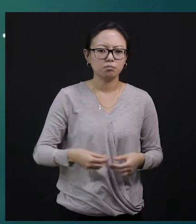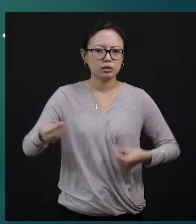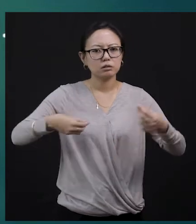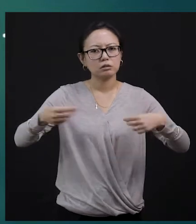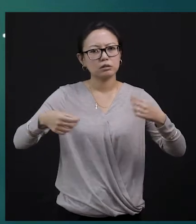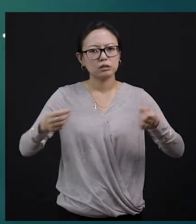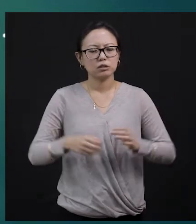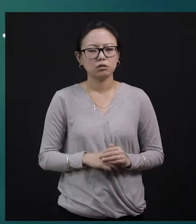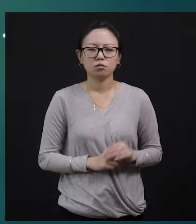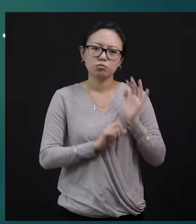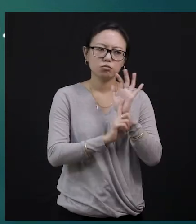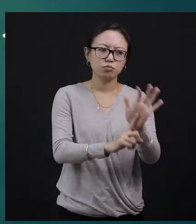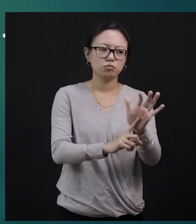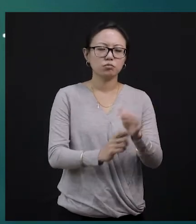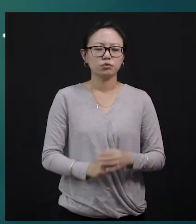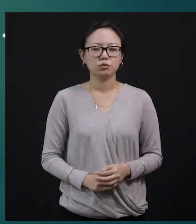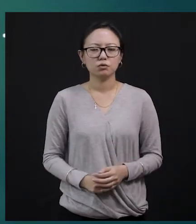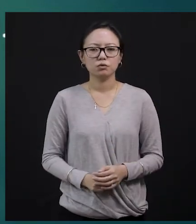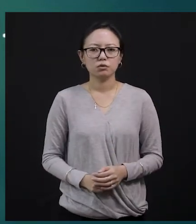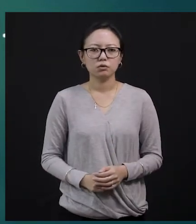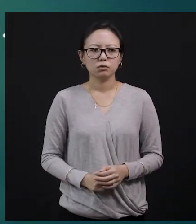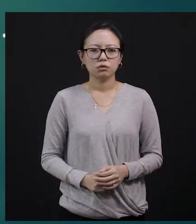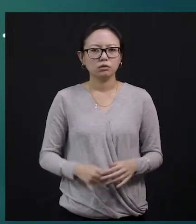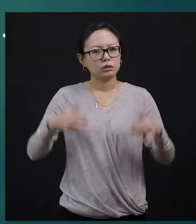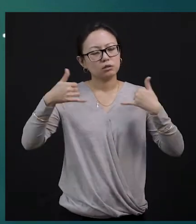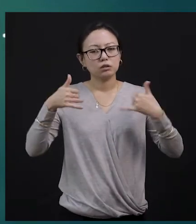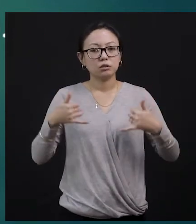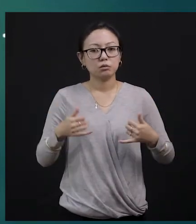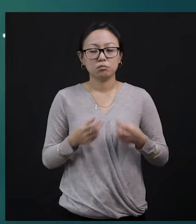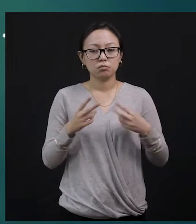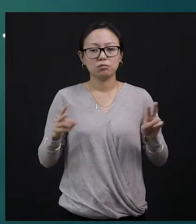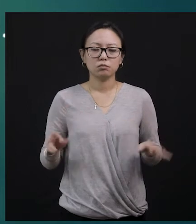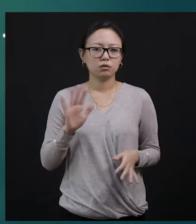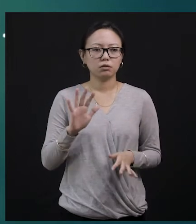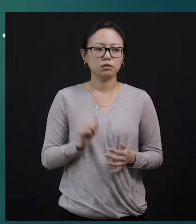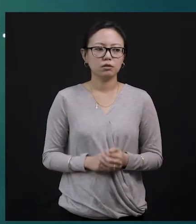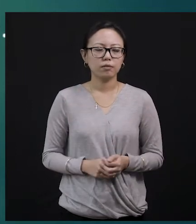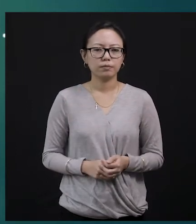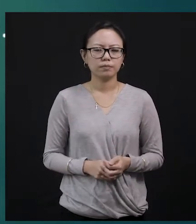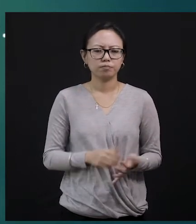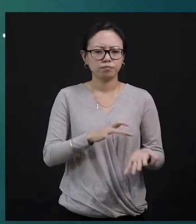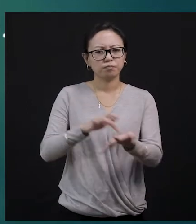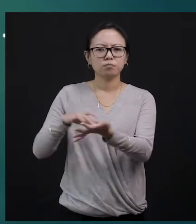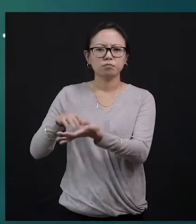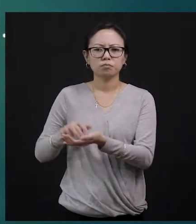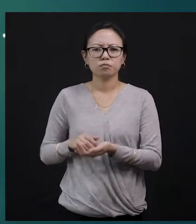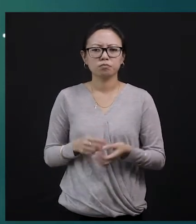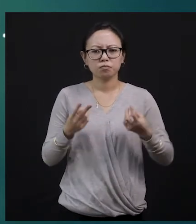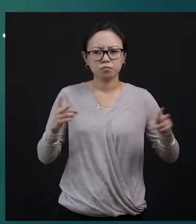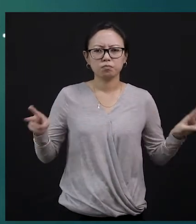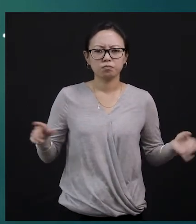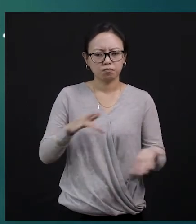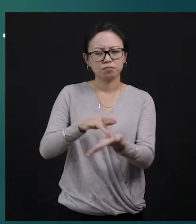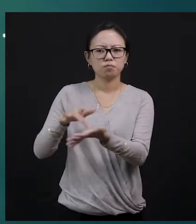sell, right? And so there will be threats men from all the regions to sell their goods. They will come with all